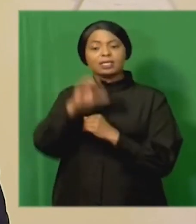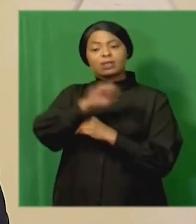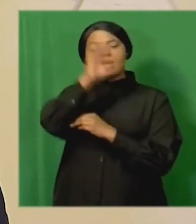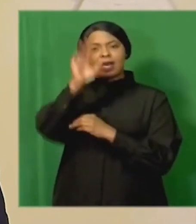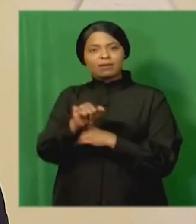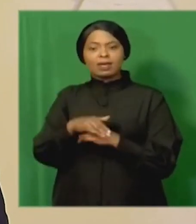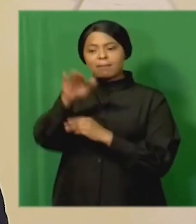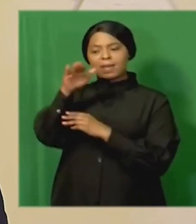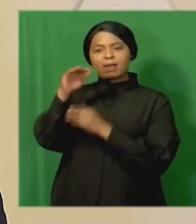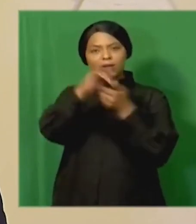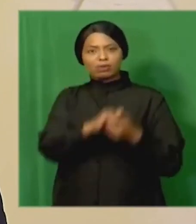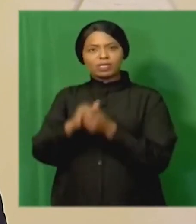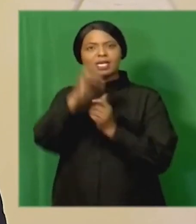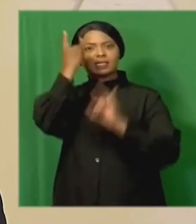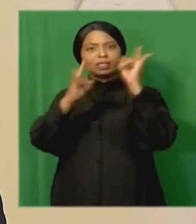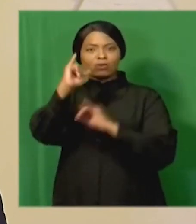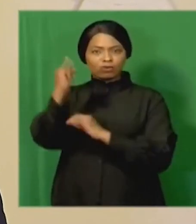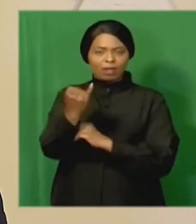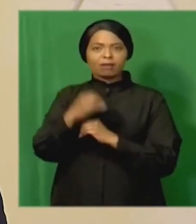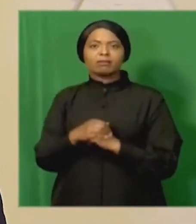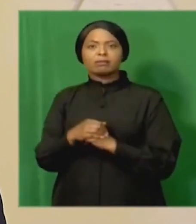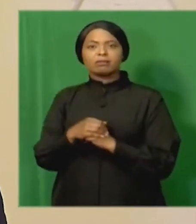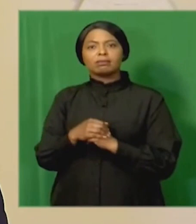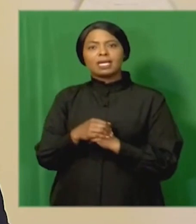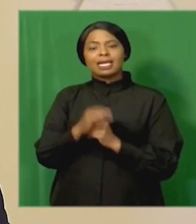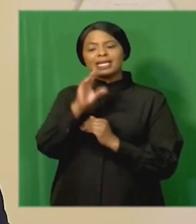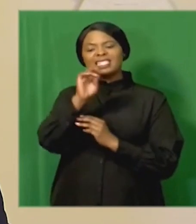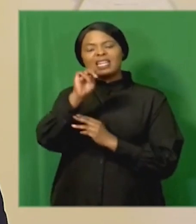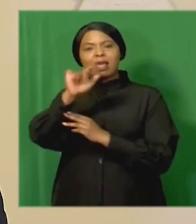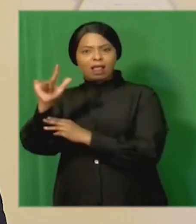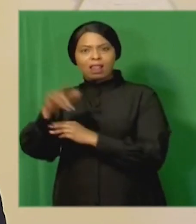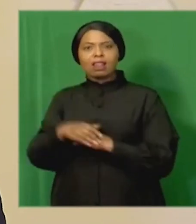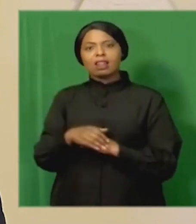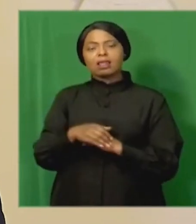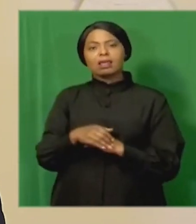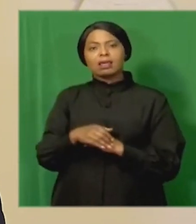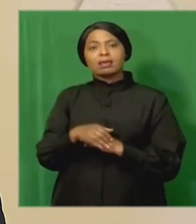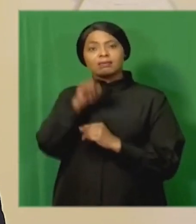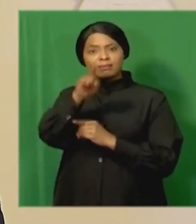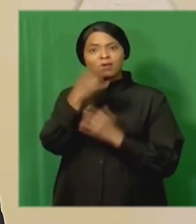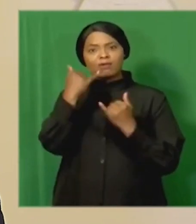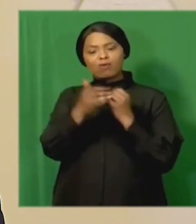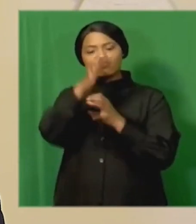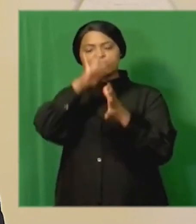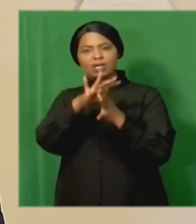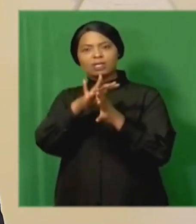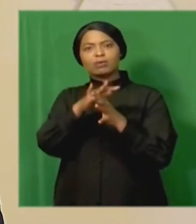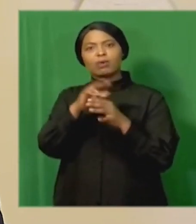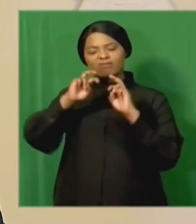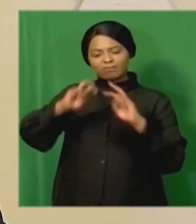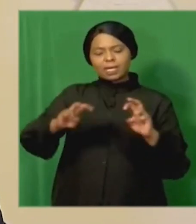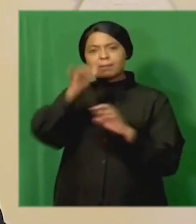Association South Africa the City of Johannesburg Dinelle Directorate for Priority Crime Investigation